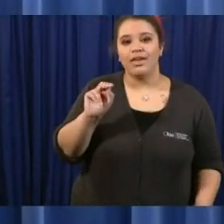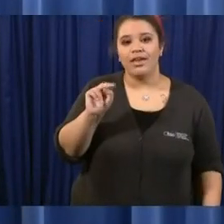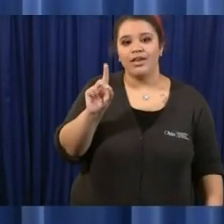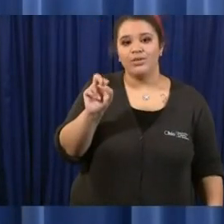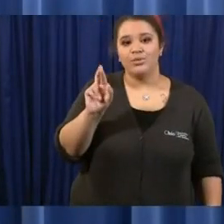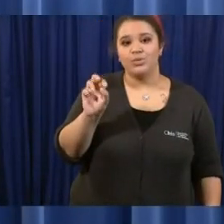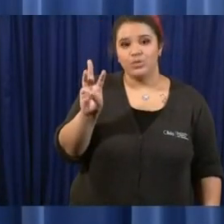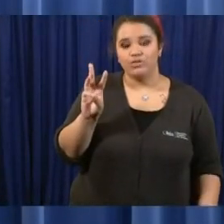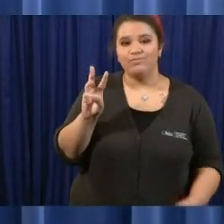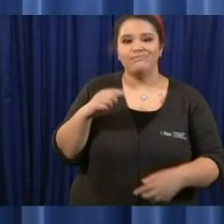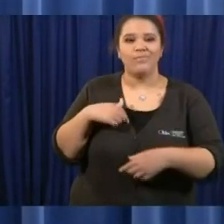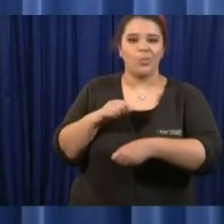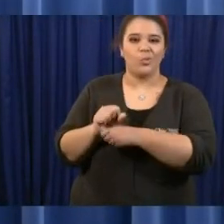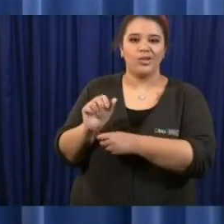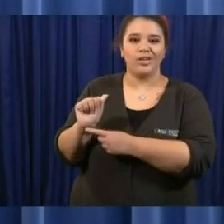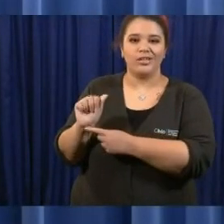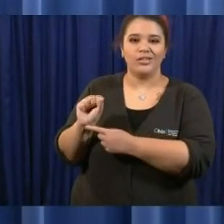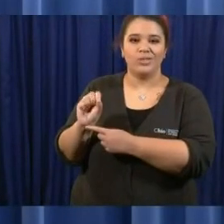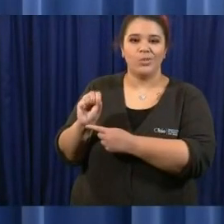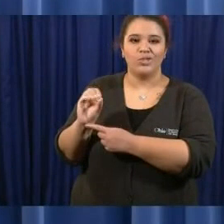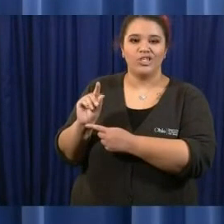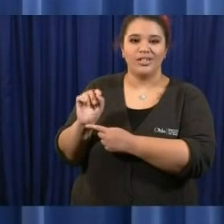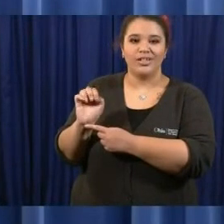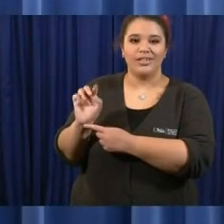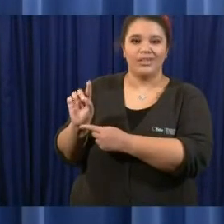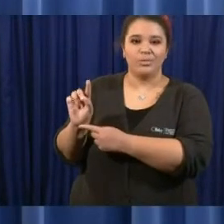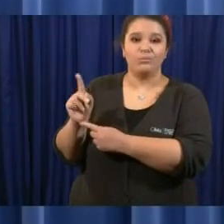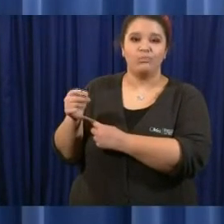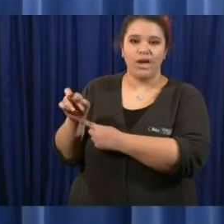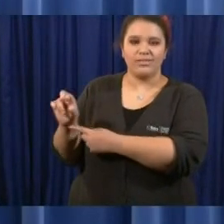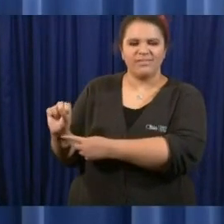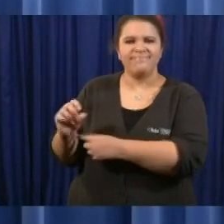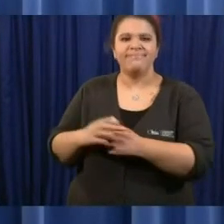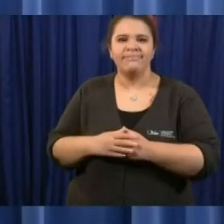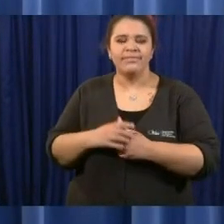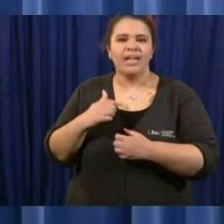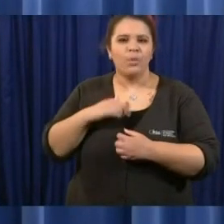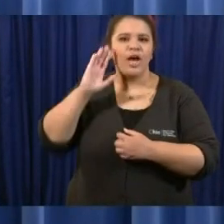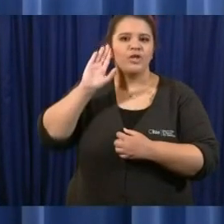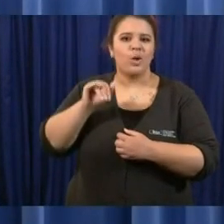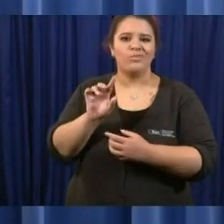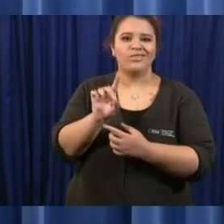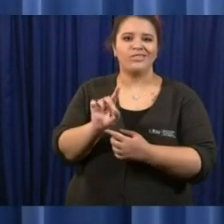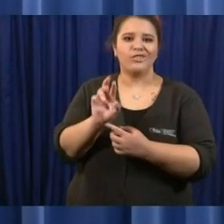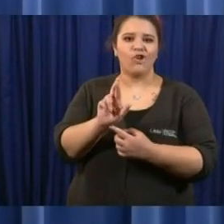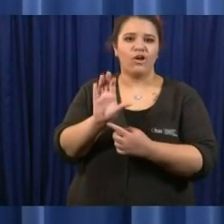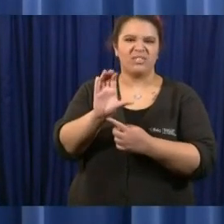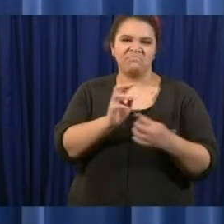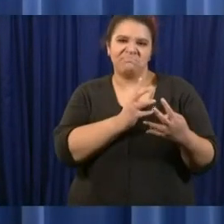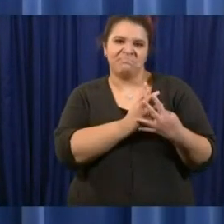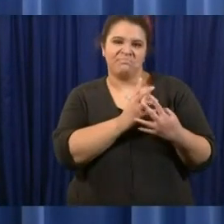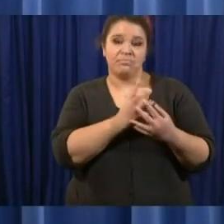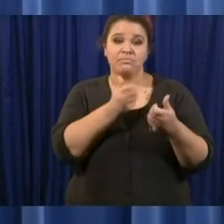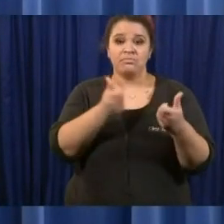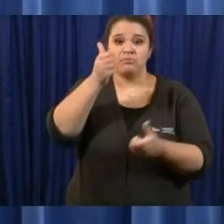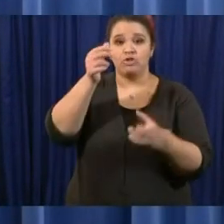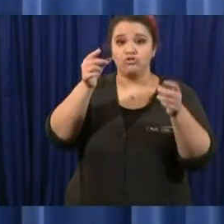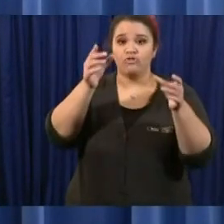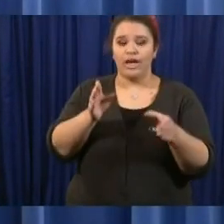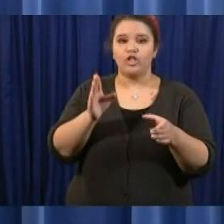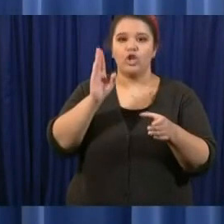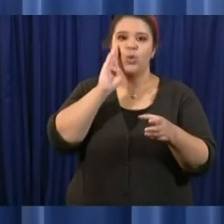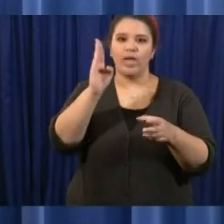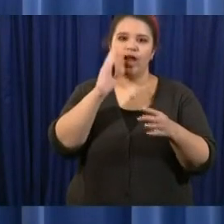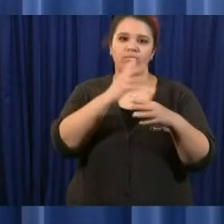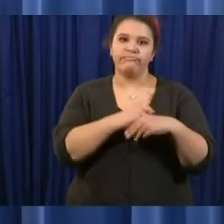um i know we're supposed to hear from the drc director at some point um and i recognize you talked about that huge shipment of ppe earlier